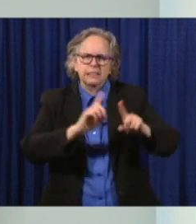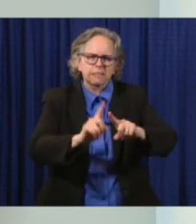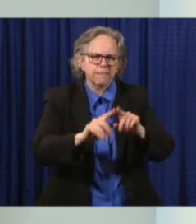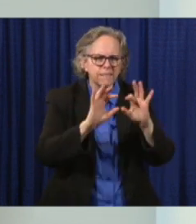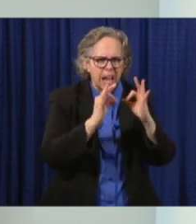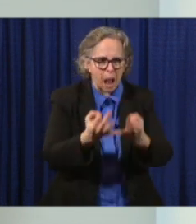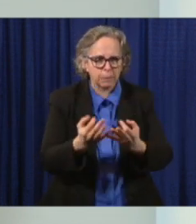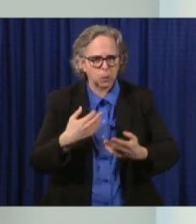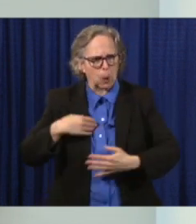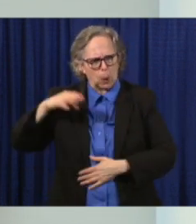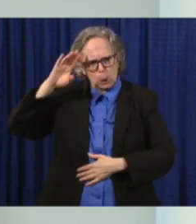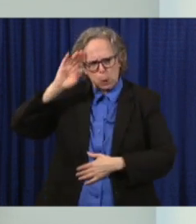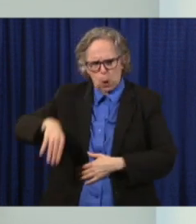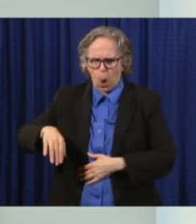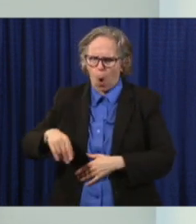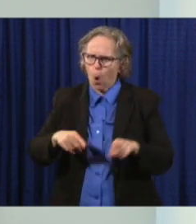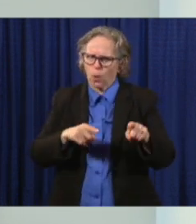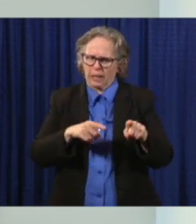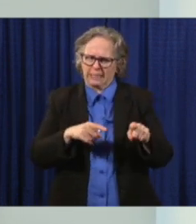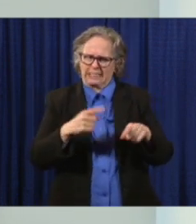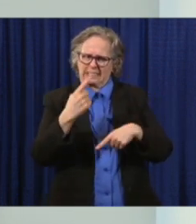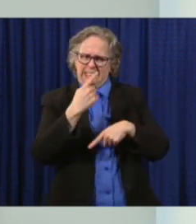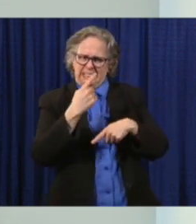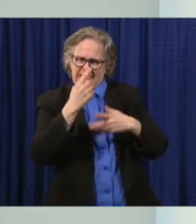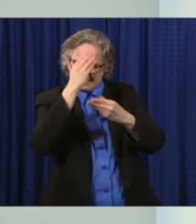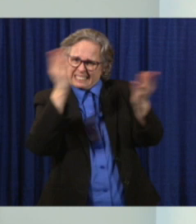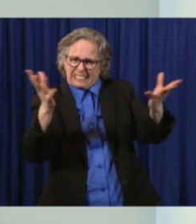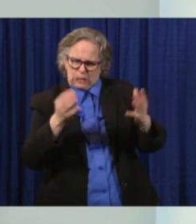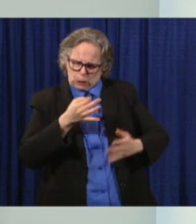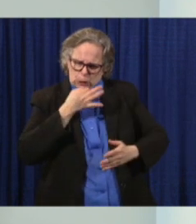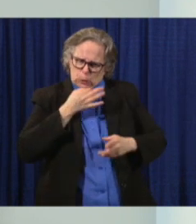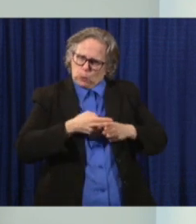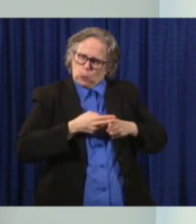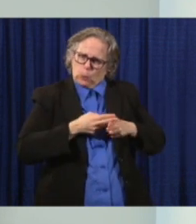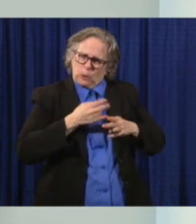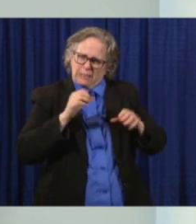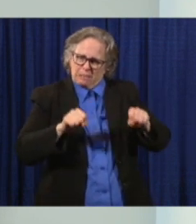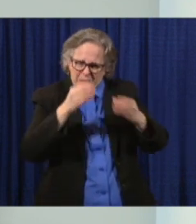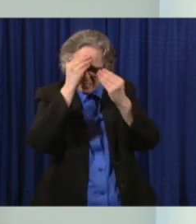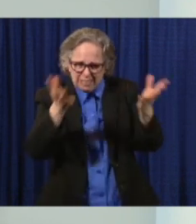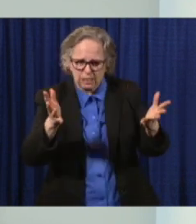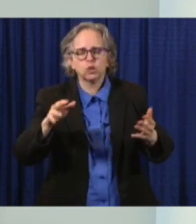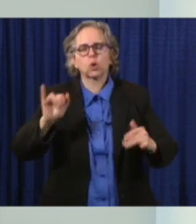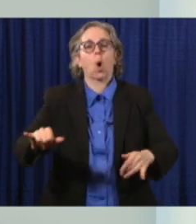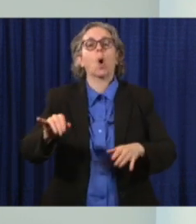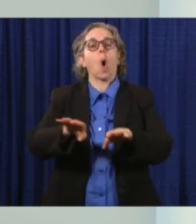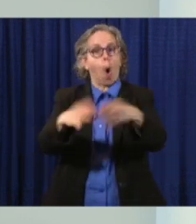important one to give guidance on when we're opening. And it's going to be May the 31st.